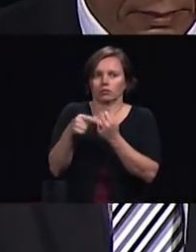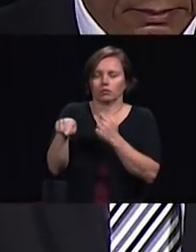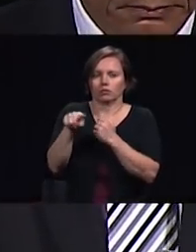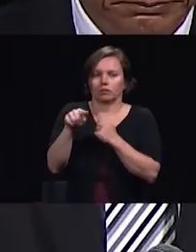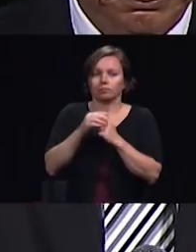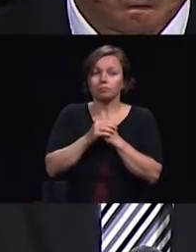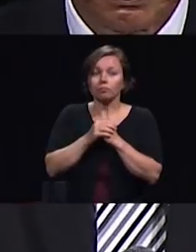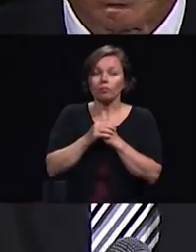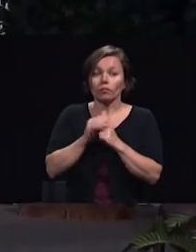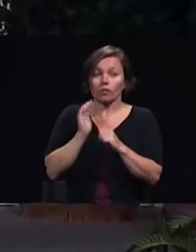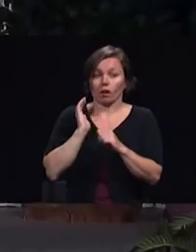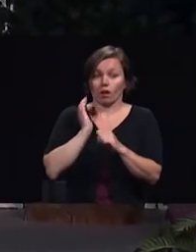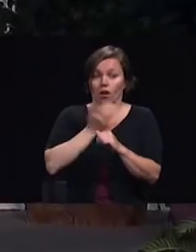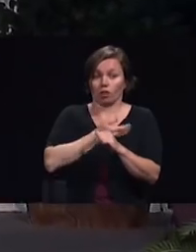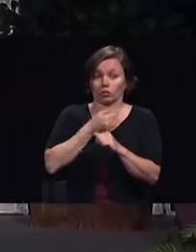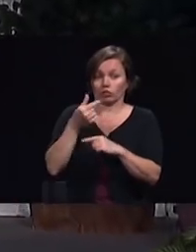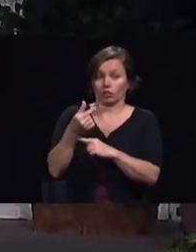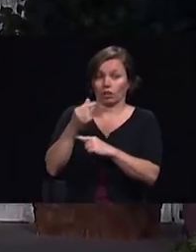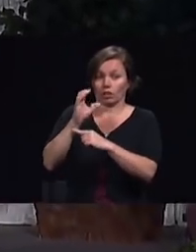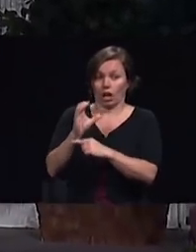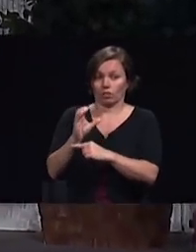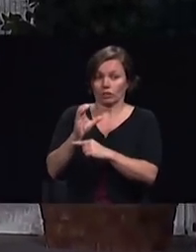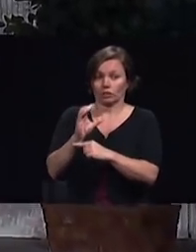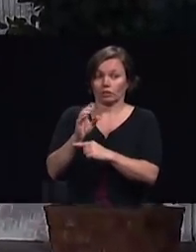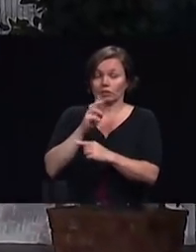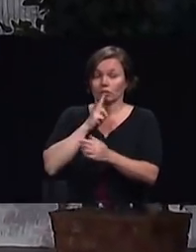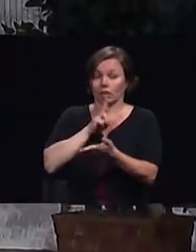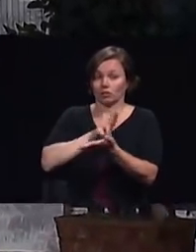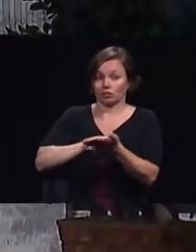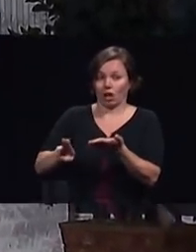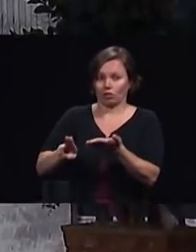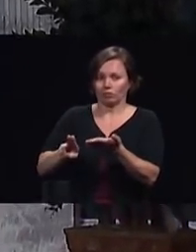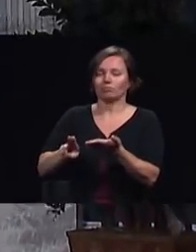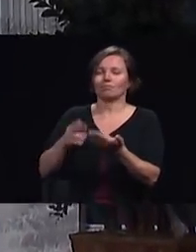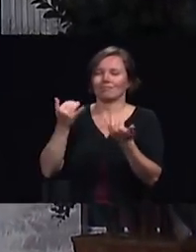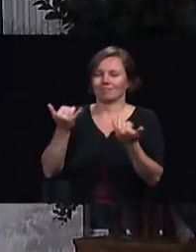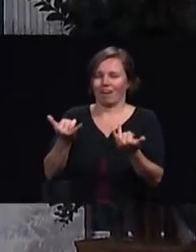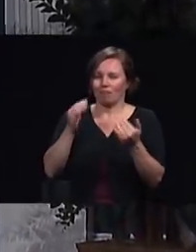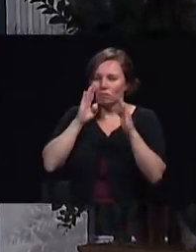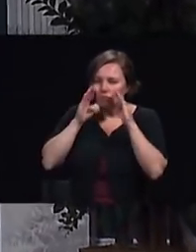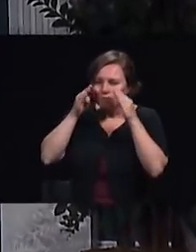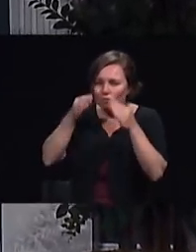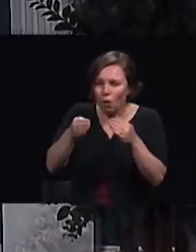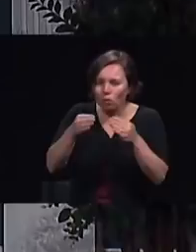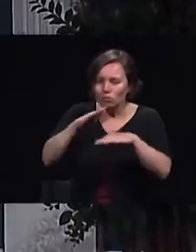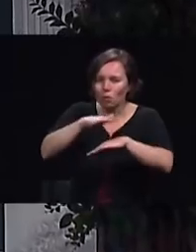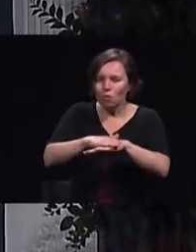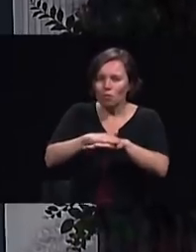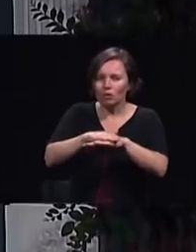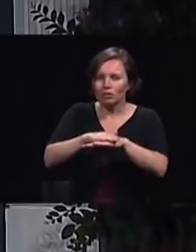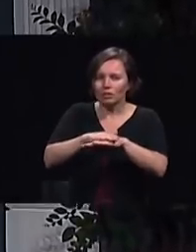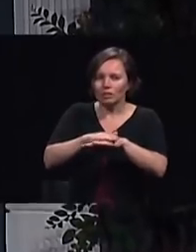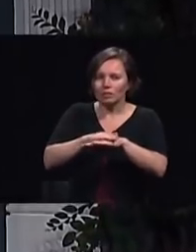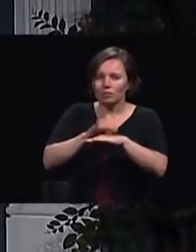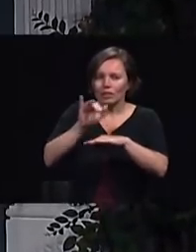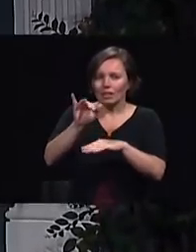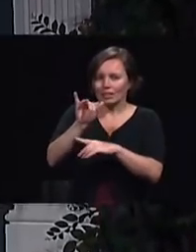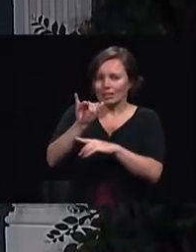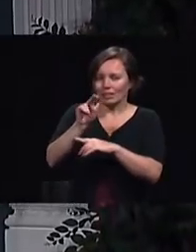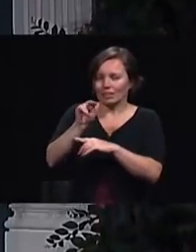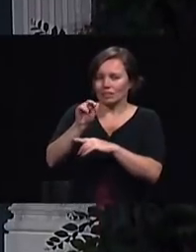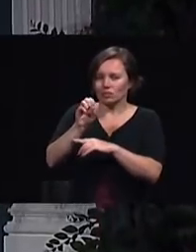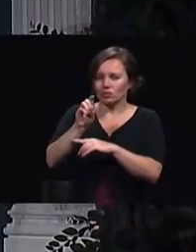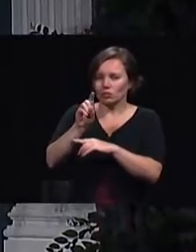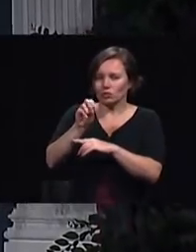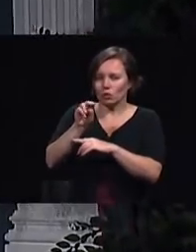has taken Indonesia as a special personal evangelistic focus G.T. tell us what's been